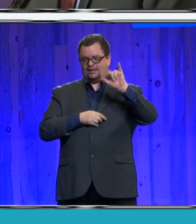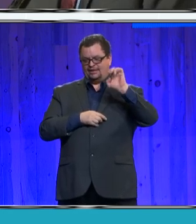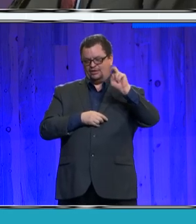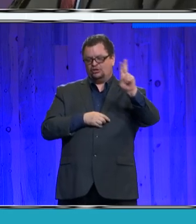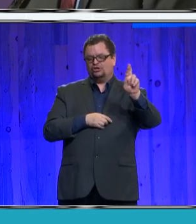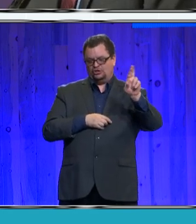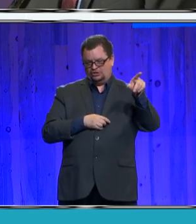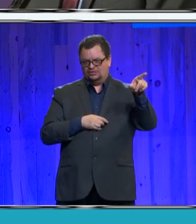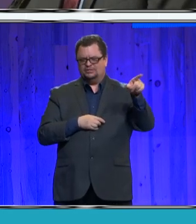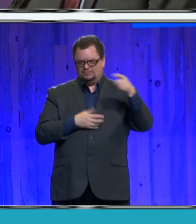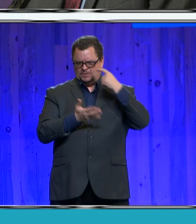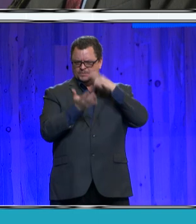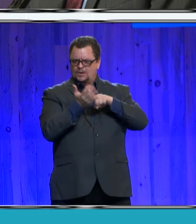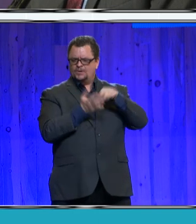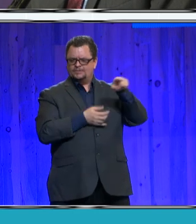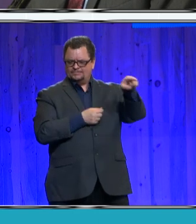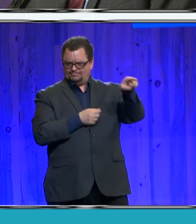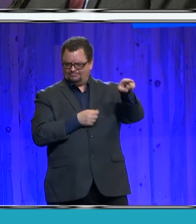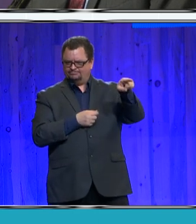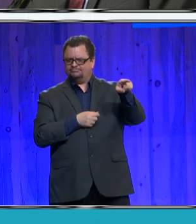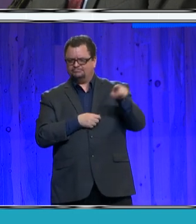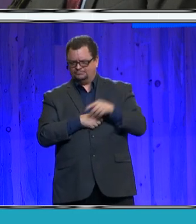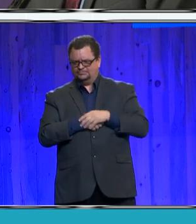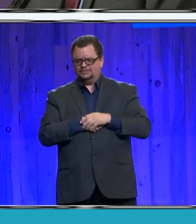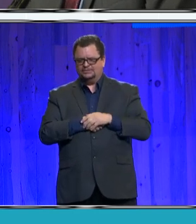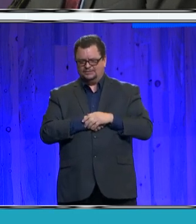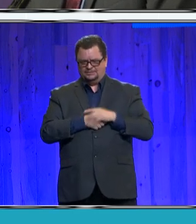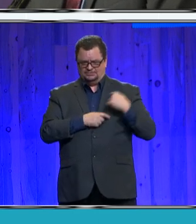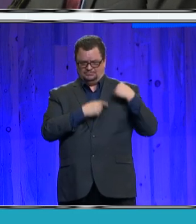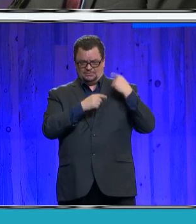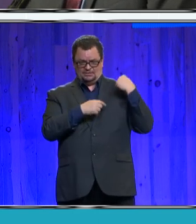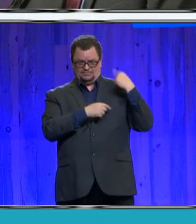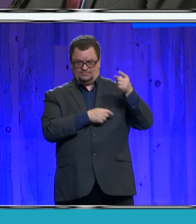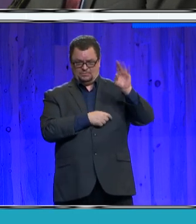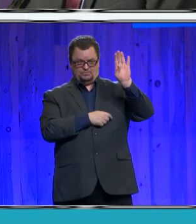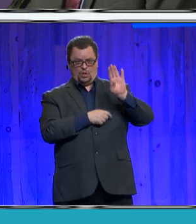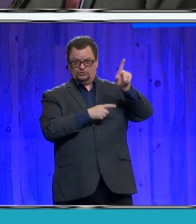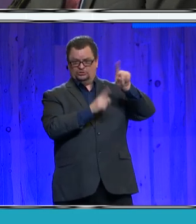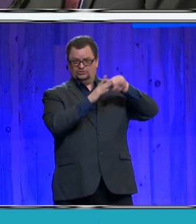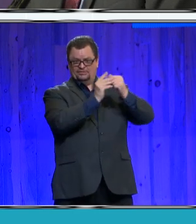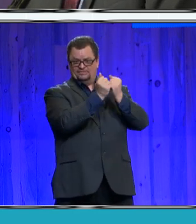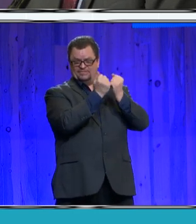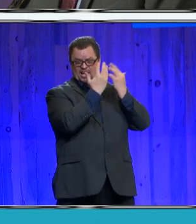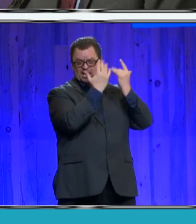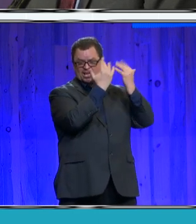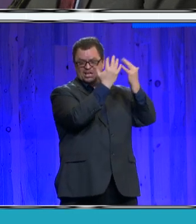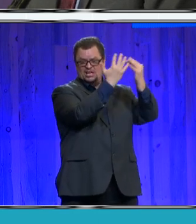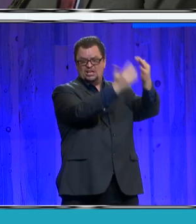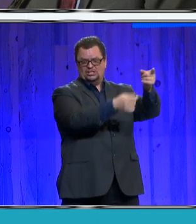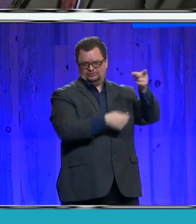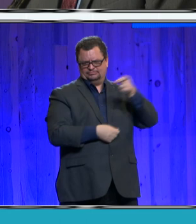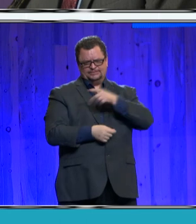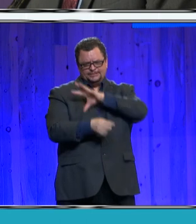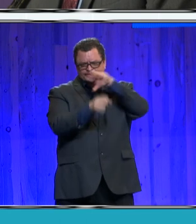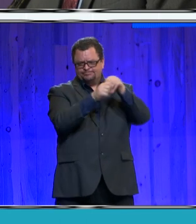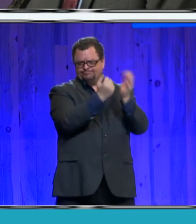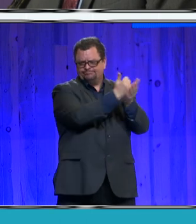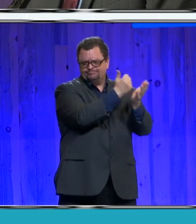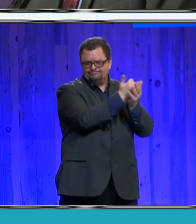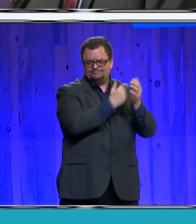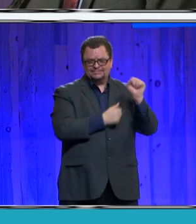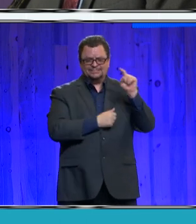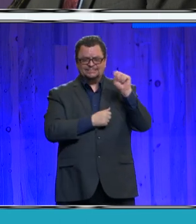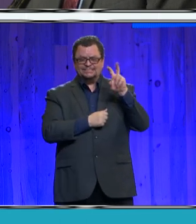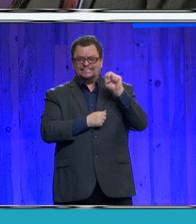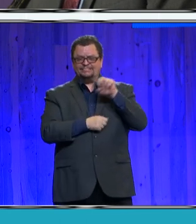After the devastating Boulder County Marshall Fire, Steve and his team did the next right thing and offered to deploy at a moment's